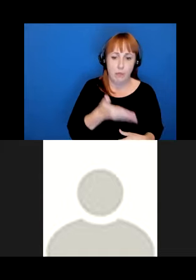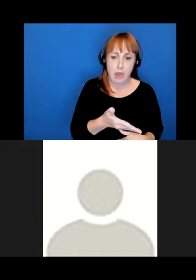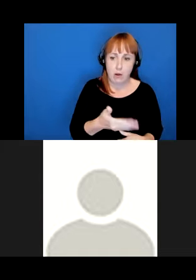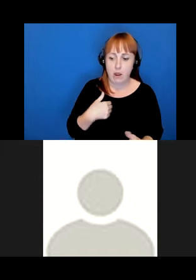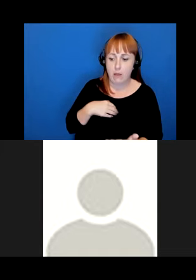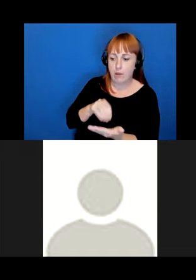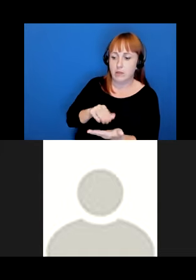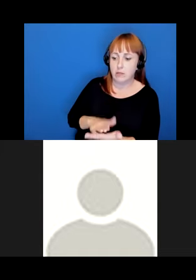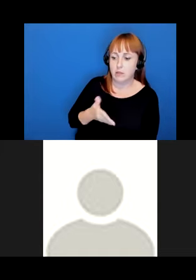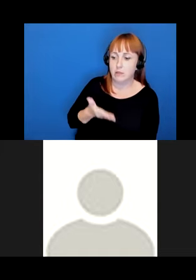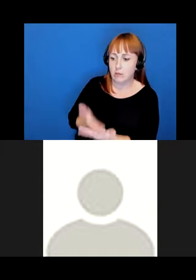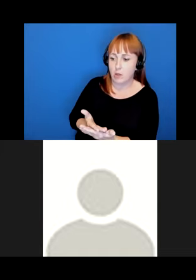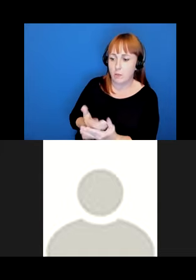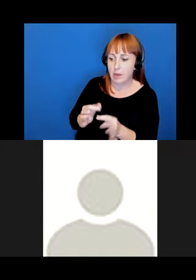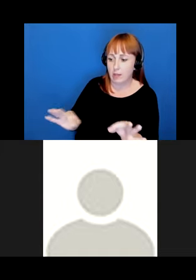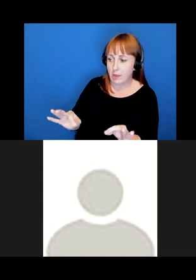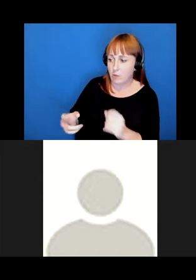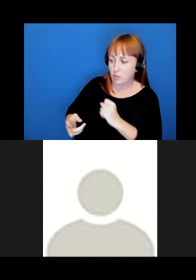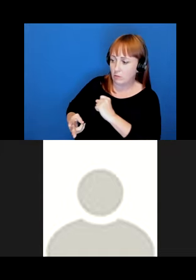is never irretrievably lost.